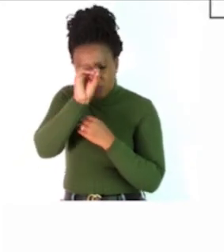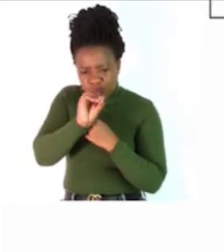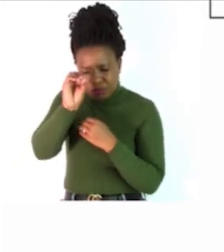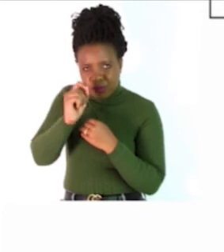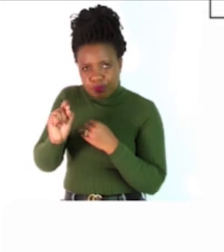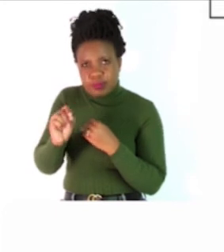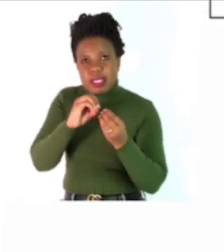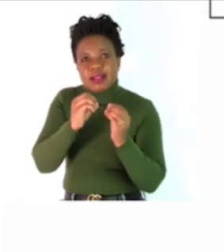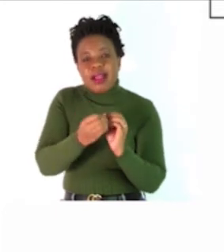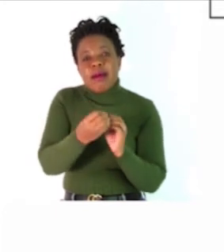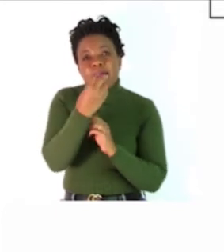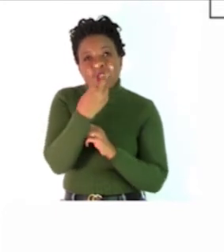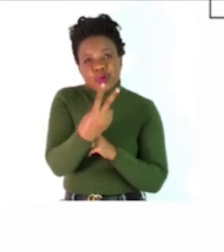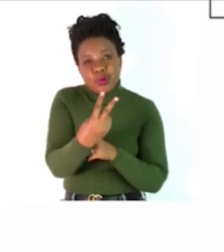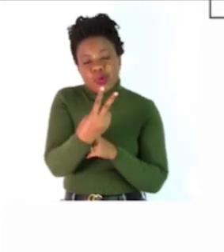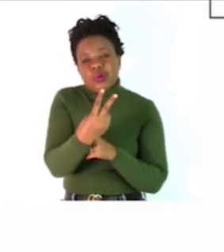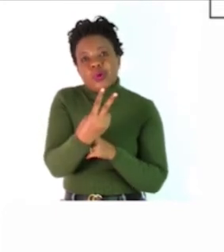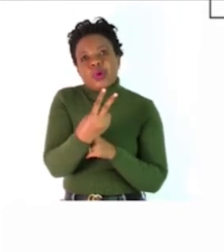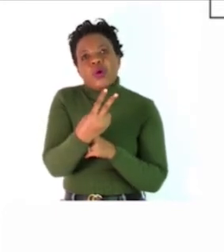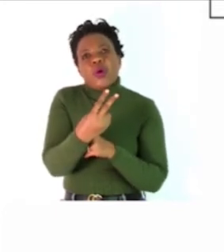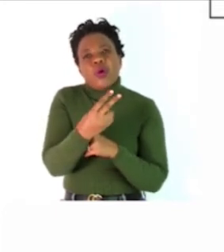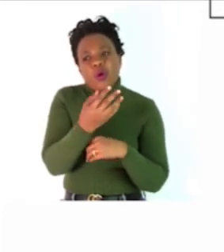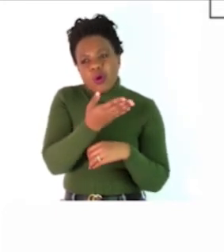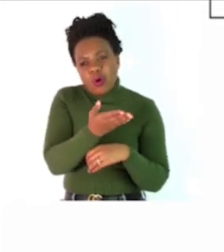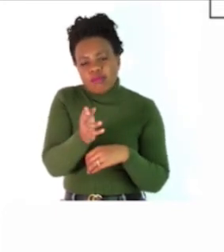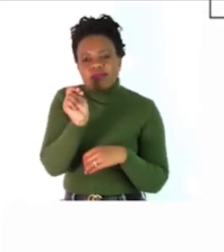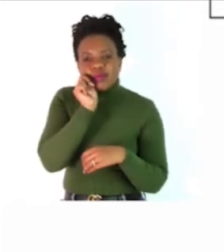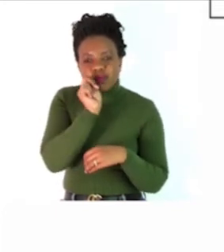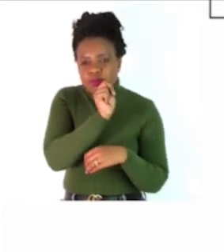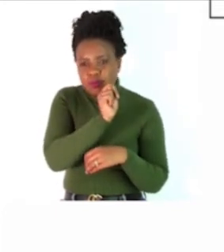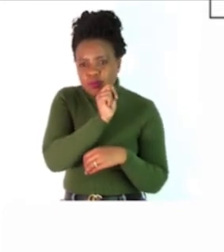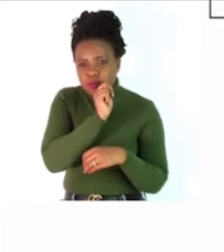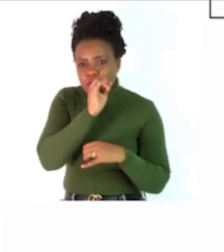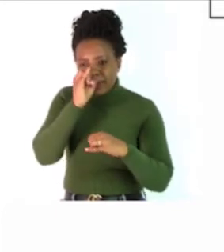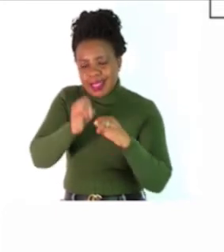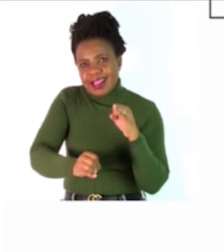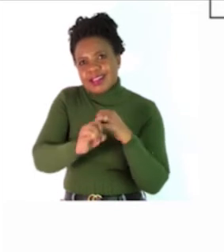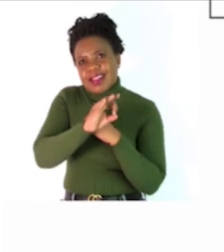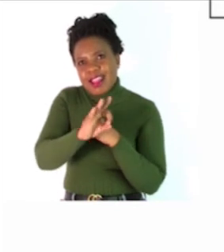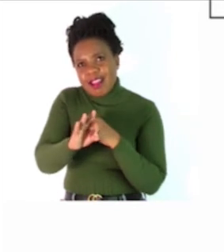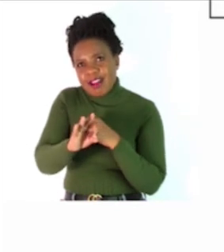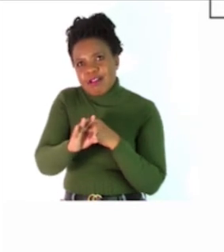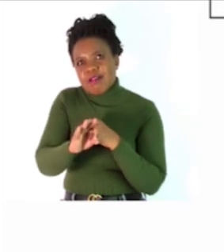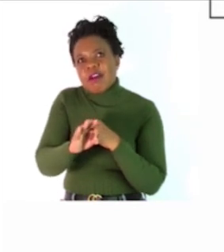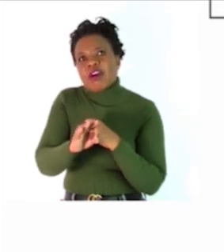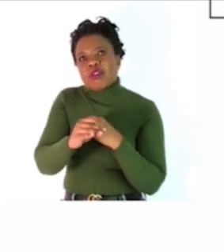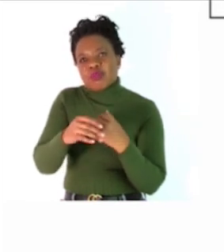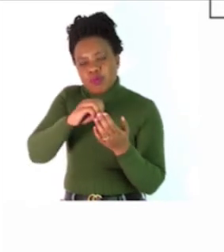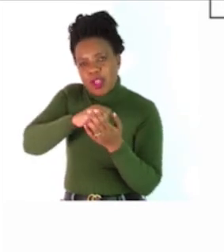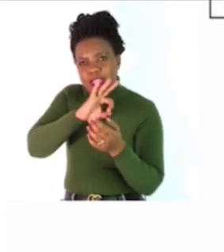pluralized by adding IES. Number two is saying, underline all the nouns ending in F.